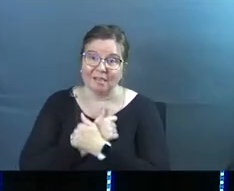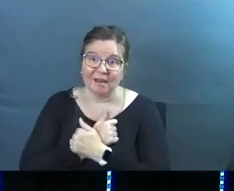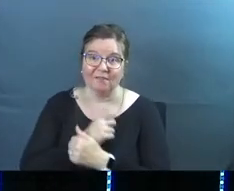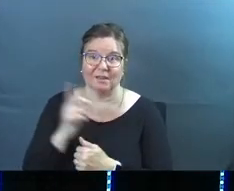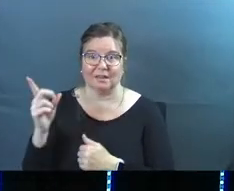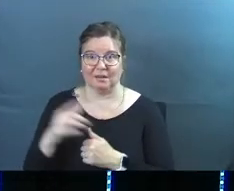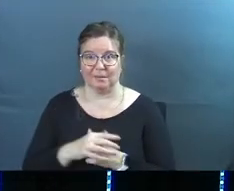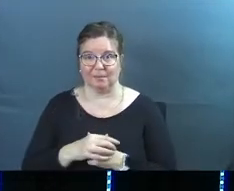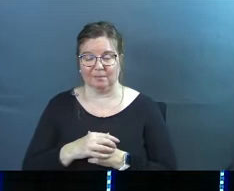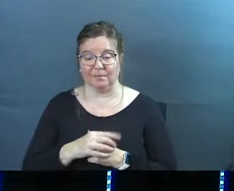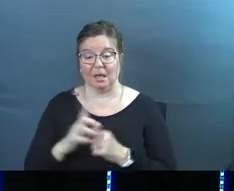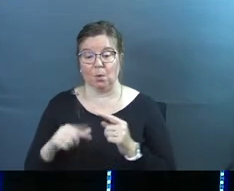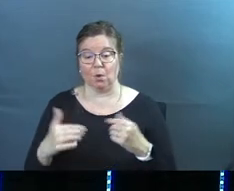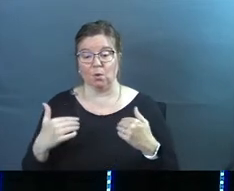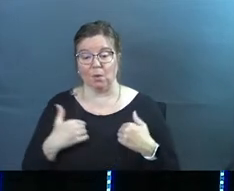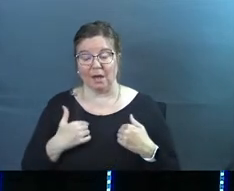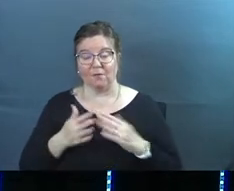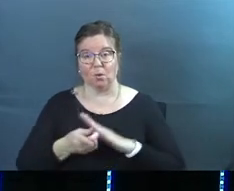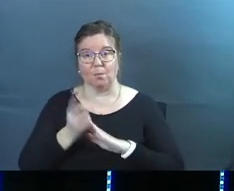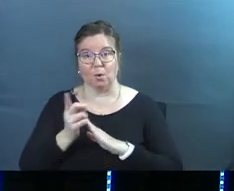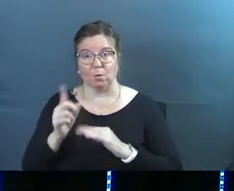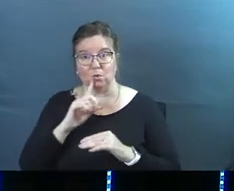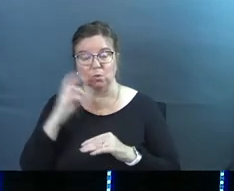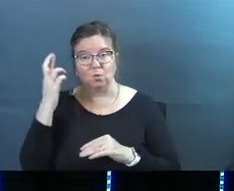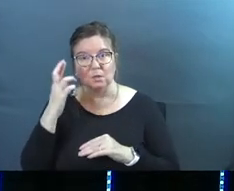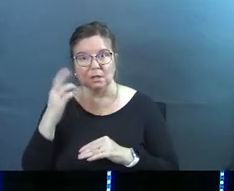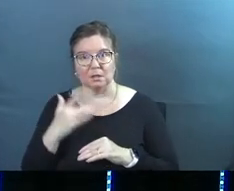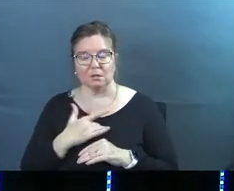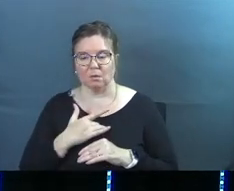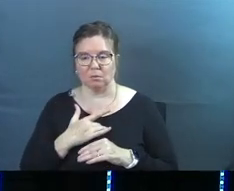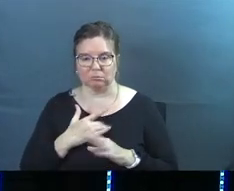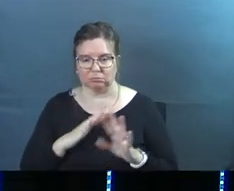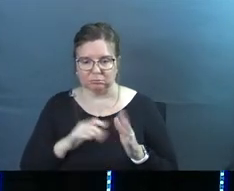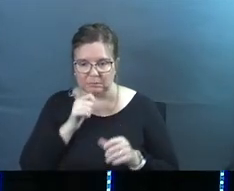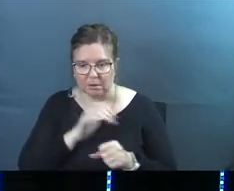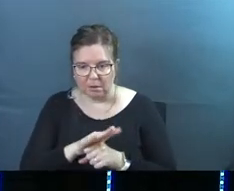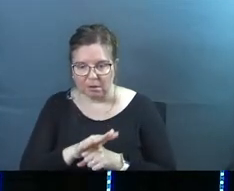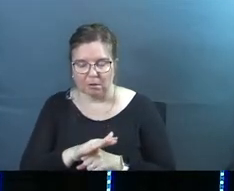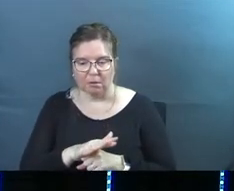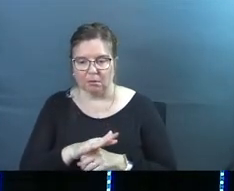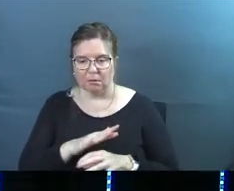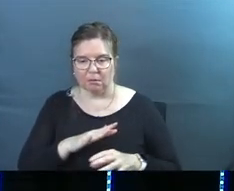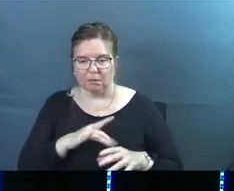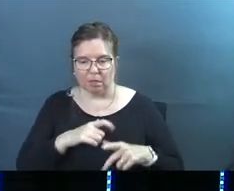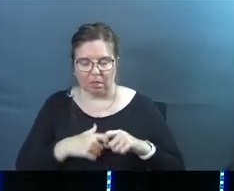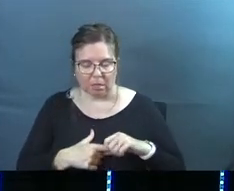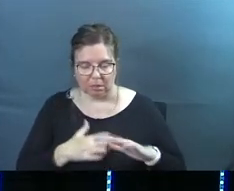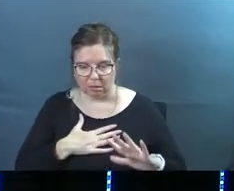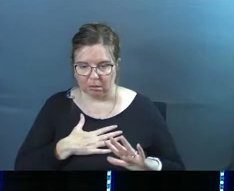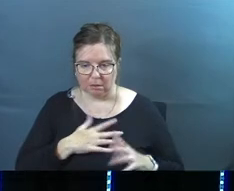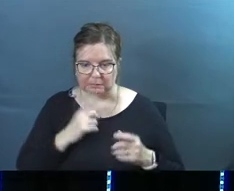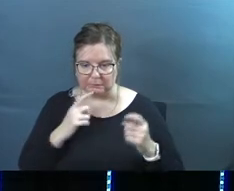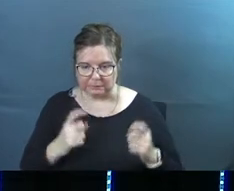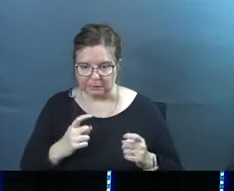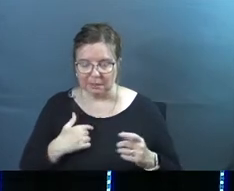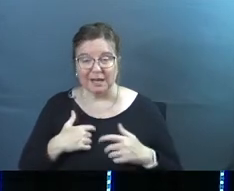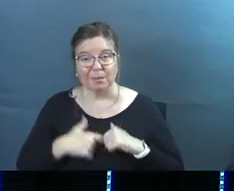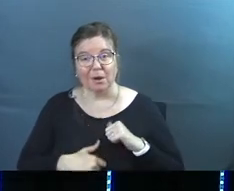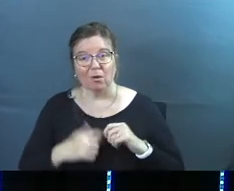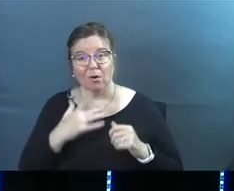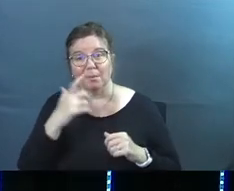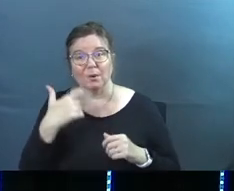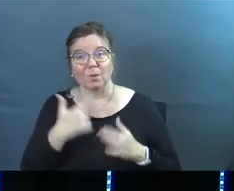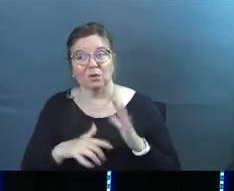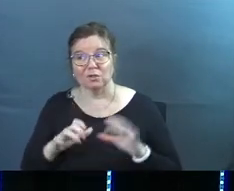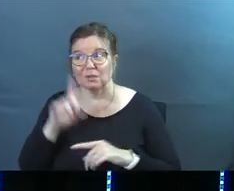him. And when you have those moments where you realize you fell short, it breaks your heart. And it breaks your heart not only